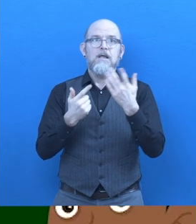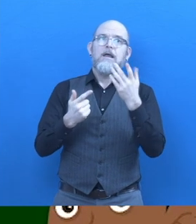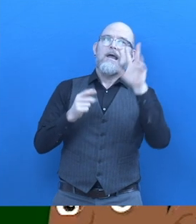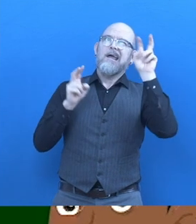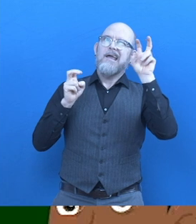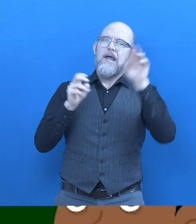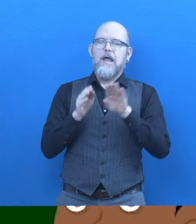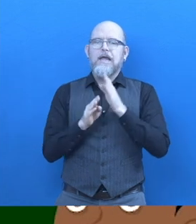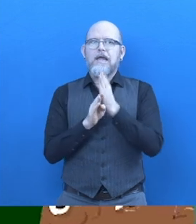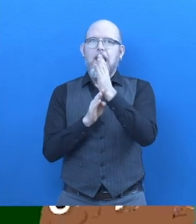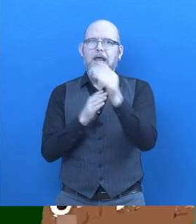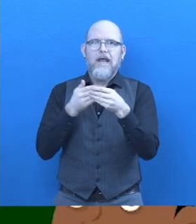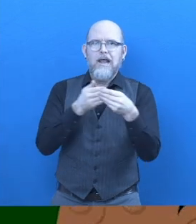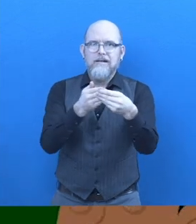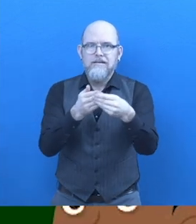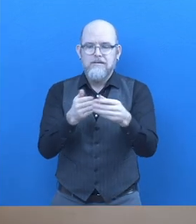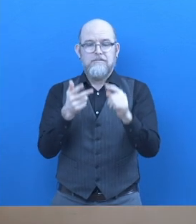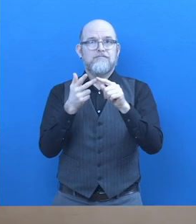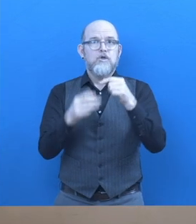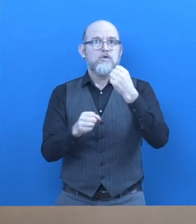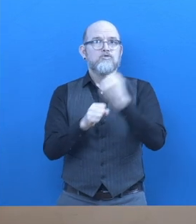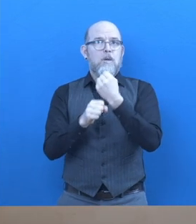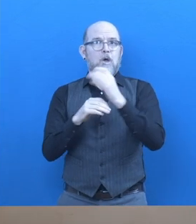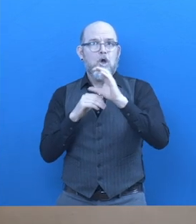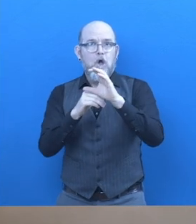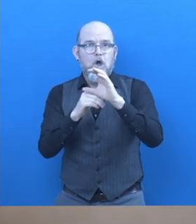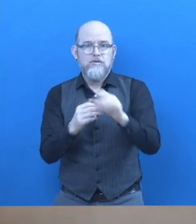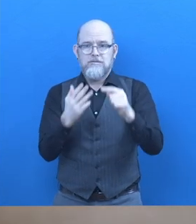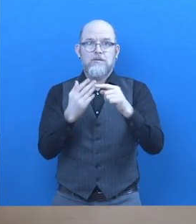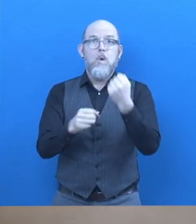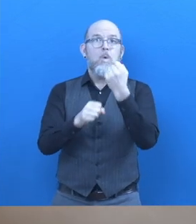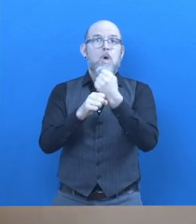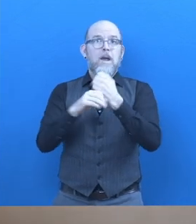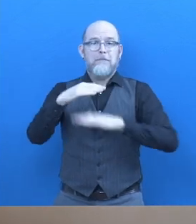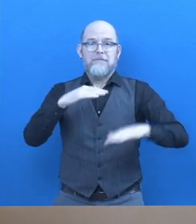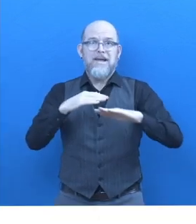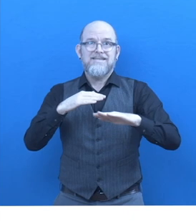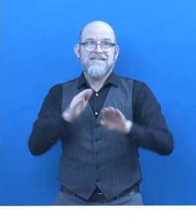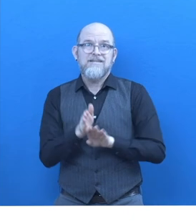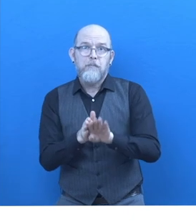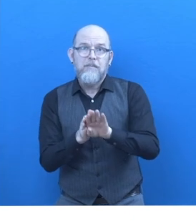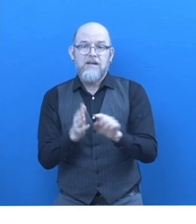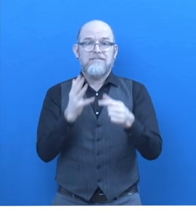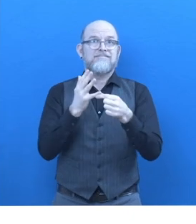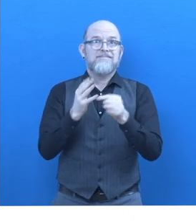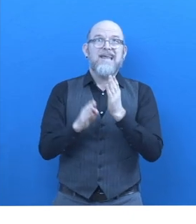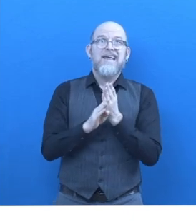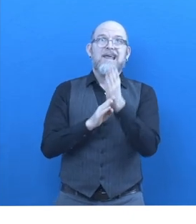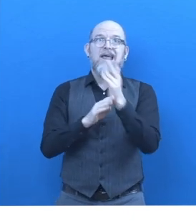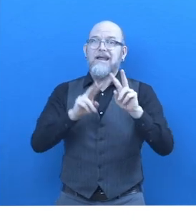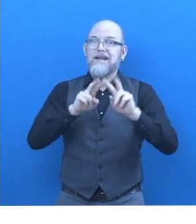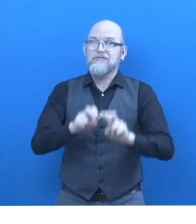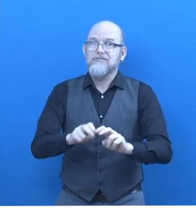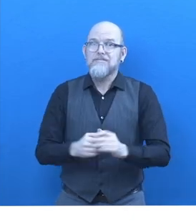career guidance, job coaching, work-based skills and career exploration. How does Employable Africa